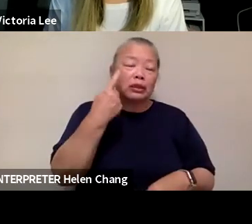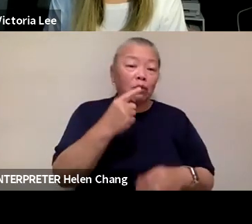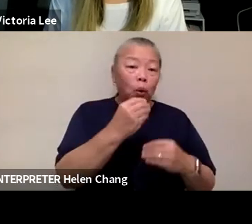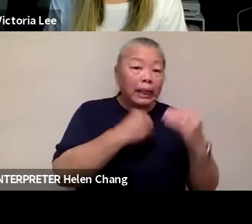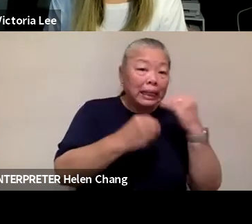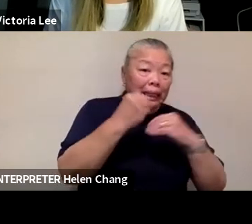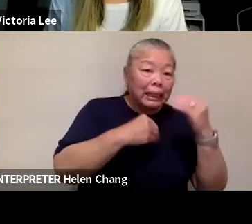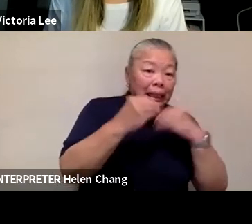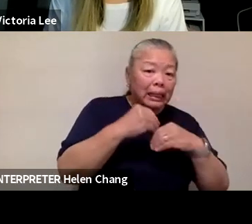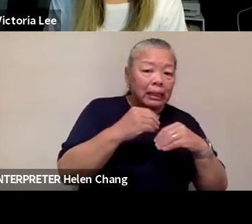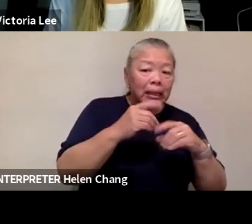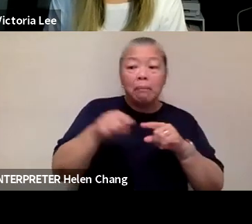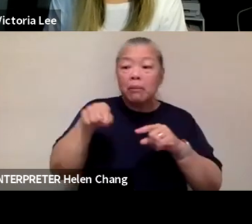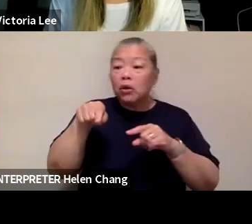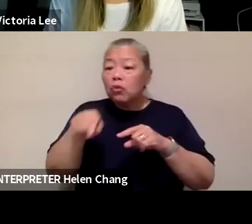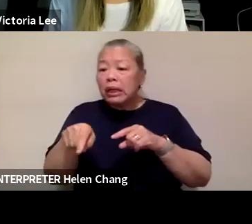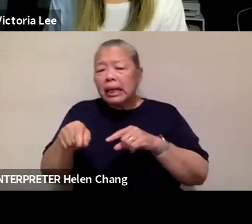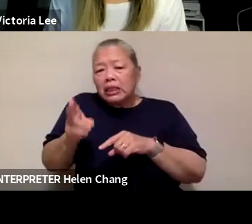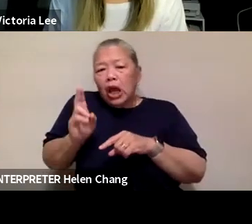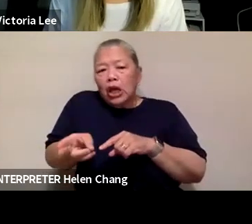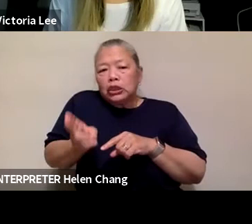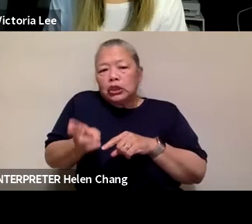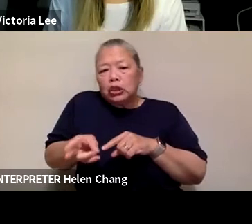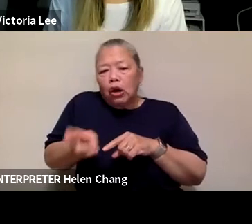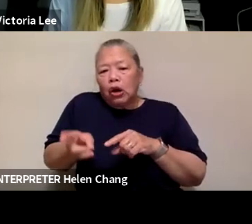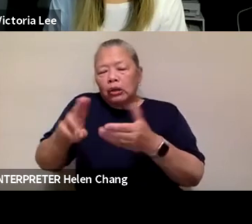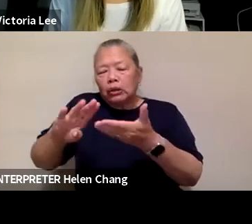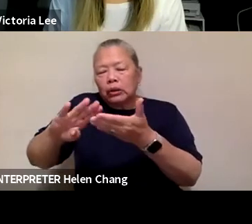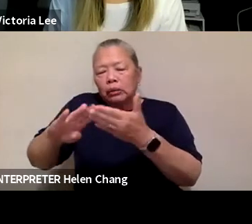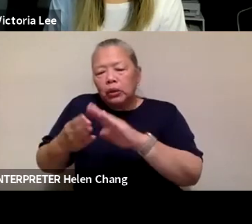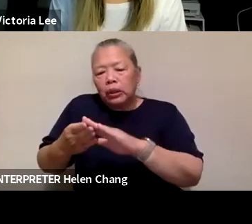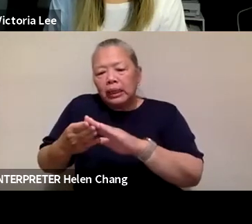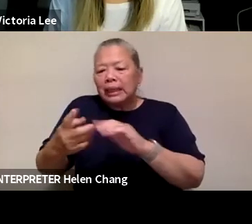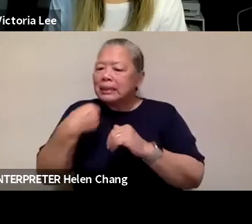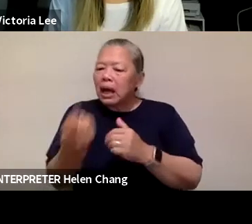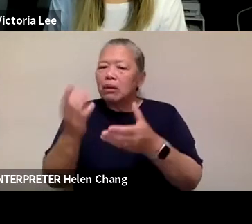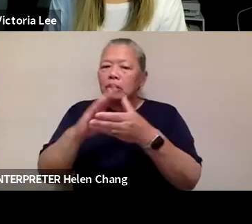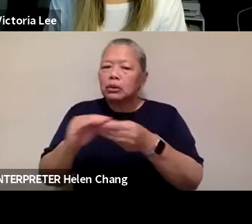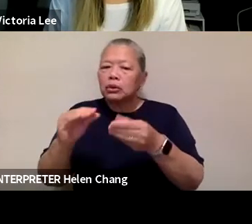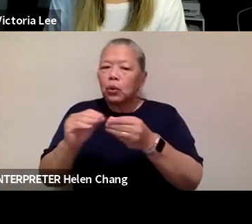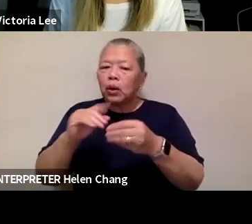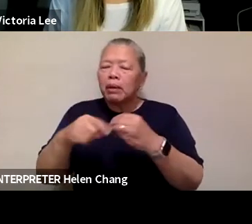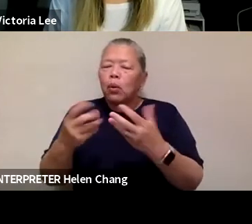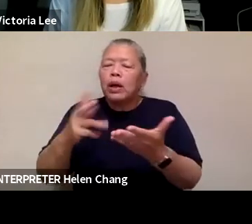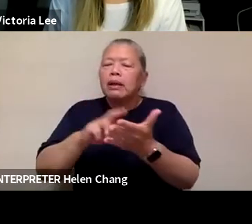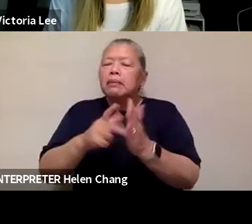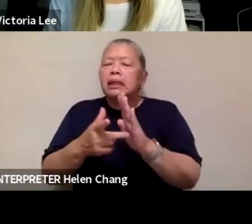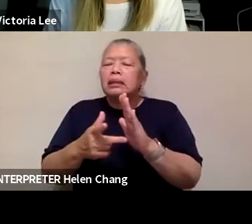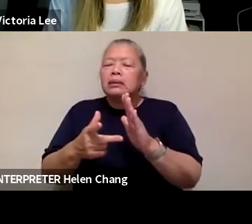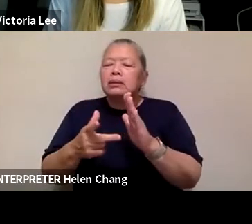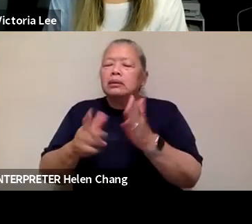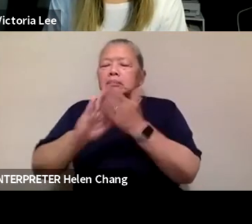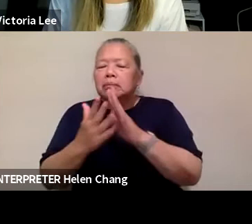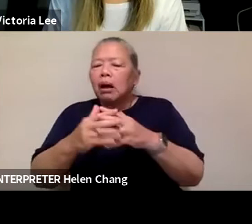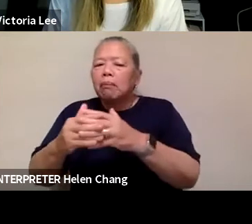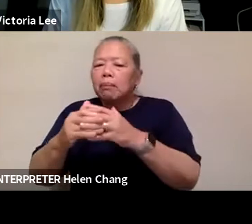immigrant communities that tell the story of what it means to be American. So many of the businesses are started